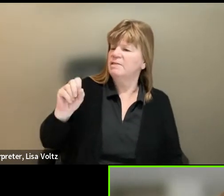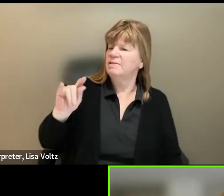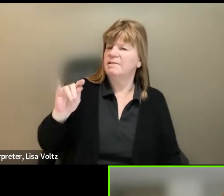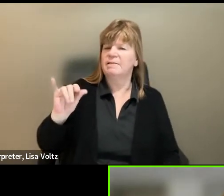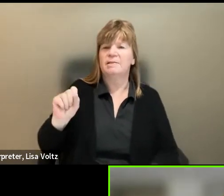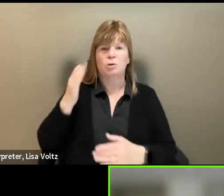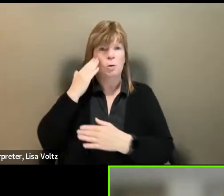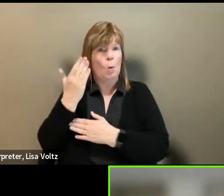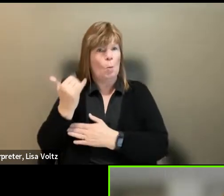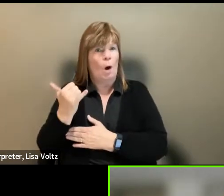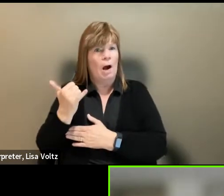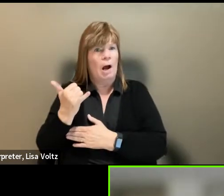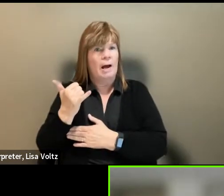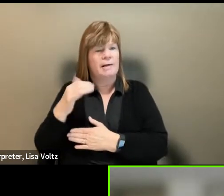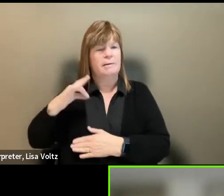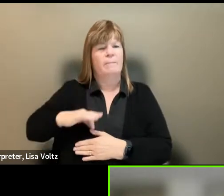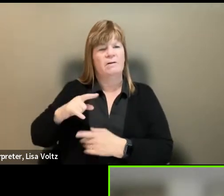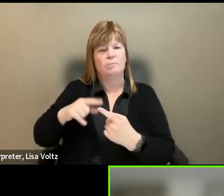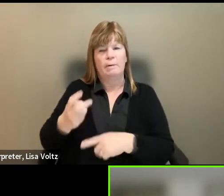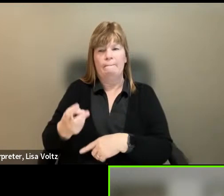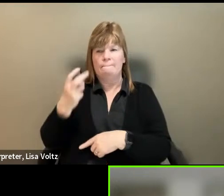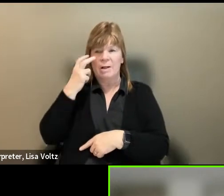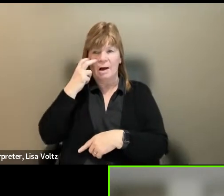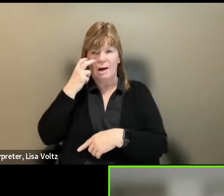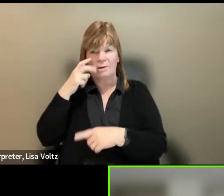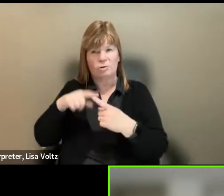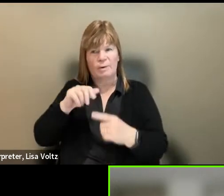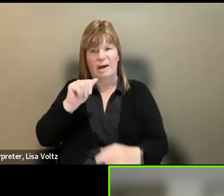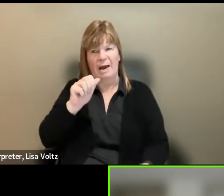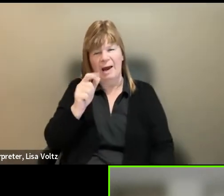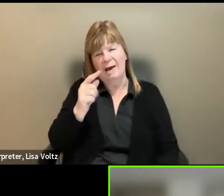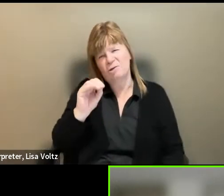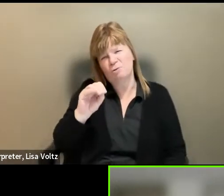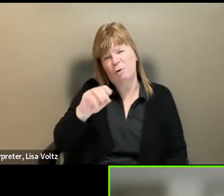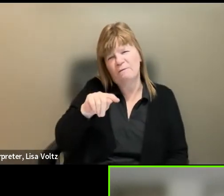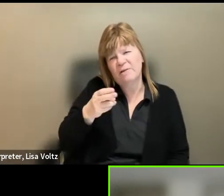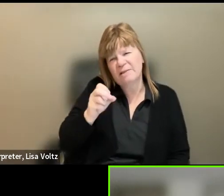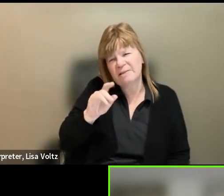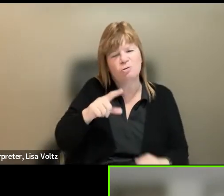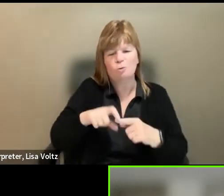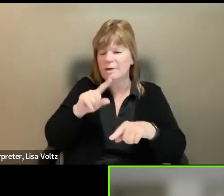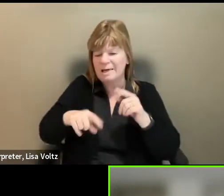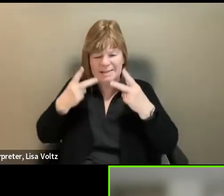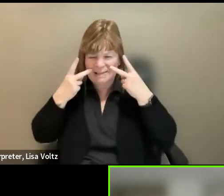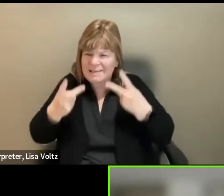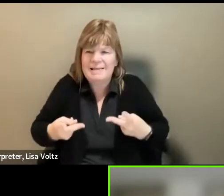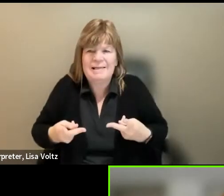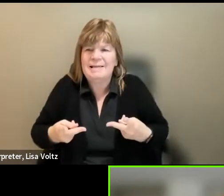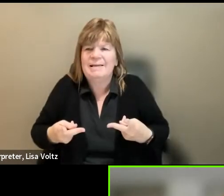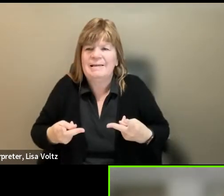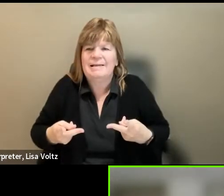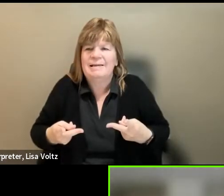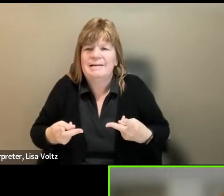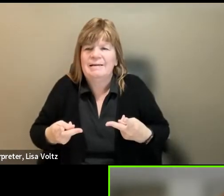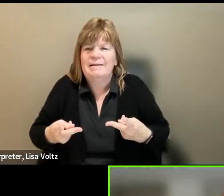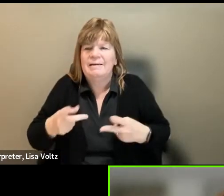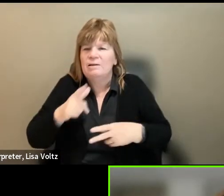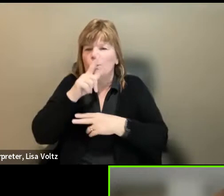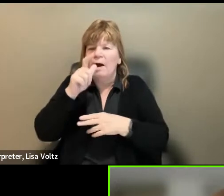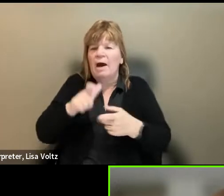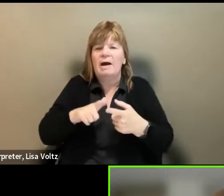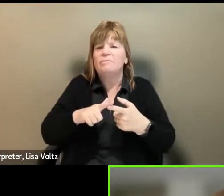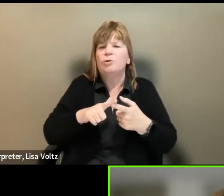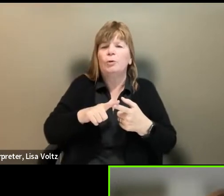benefit to be blind. If you're going to be an astrophysicist, you can't see this stuff. No, she doesn't have to translate it